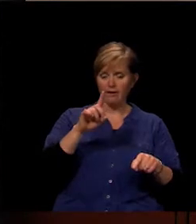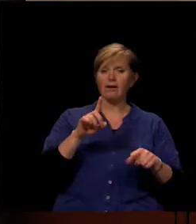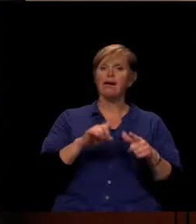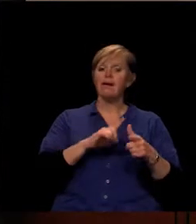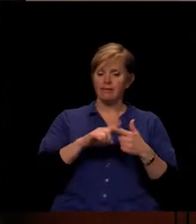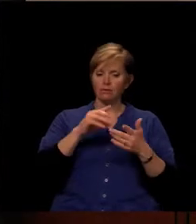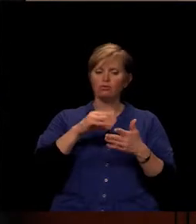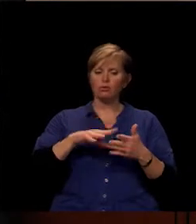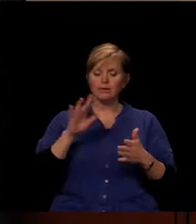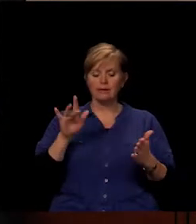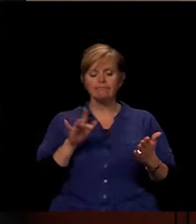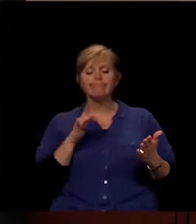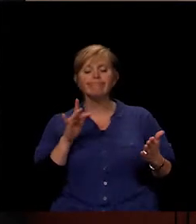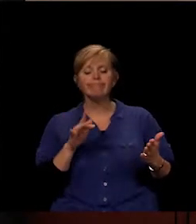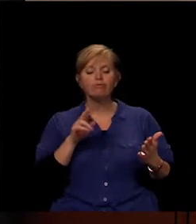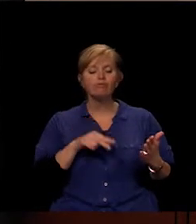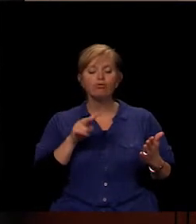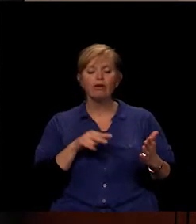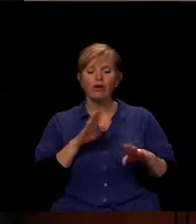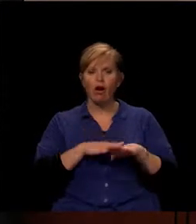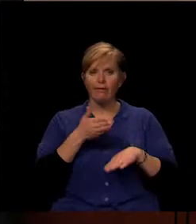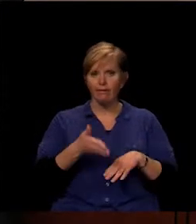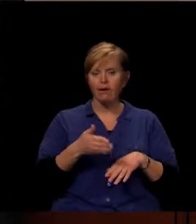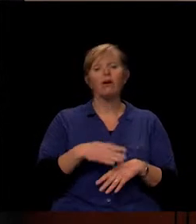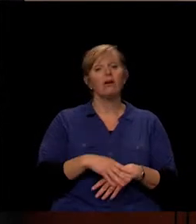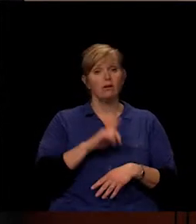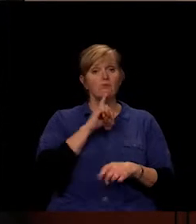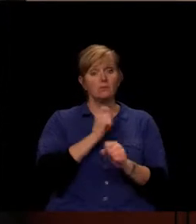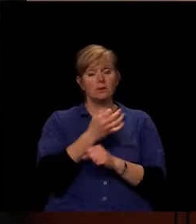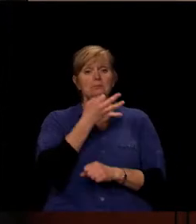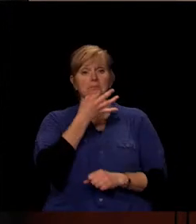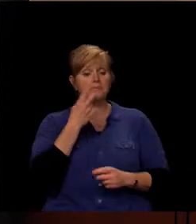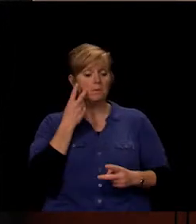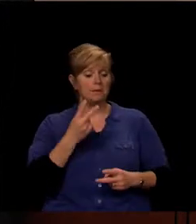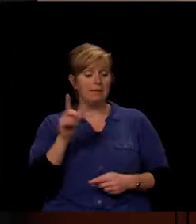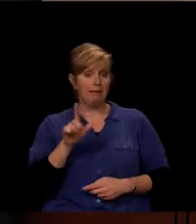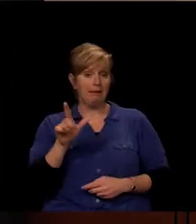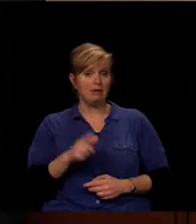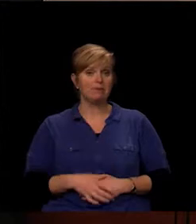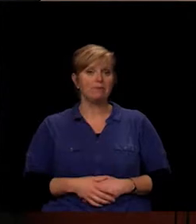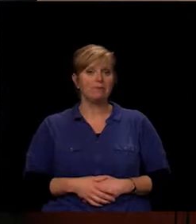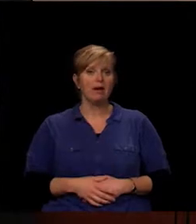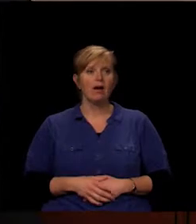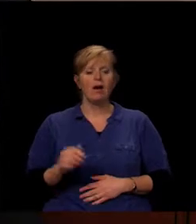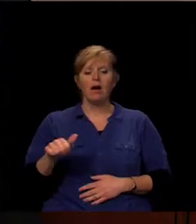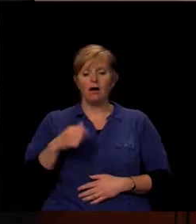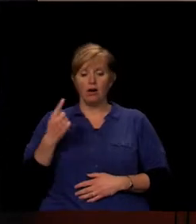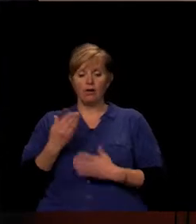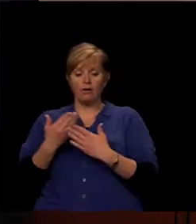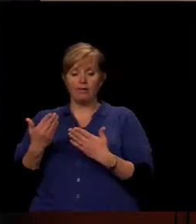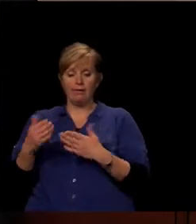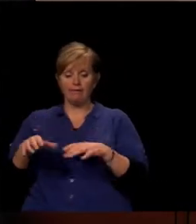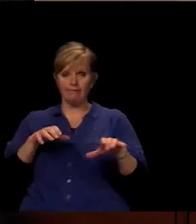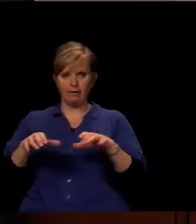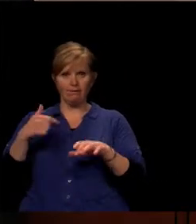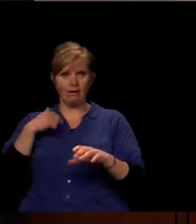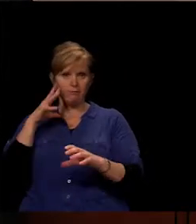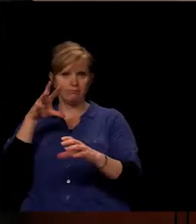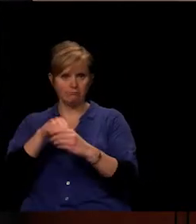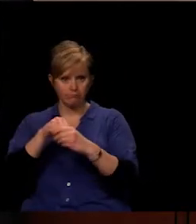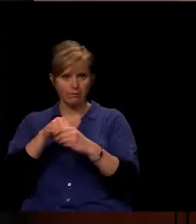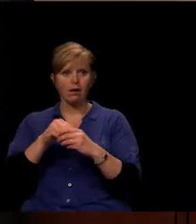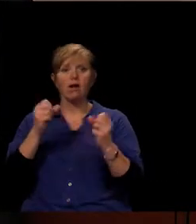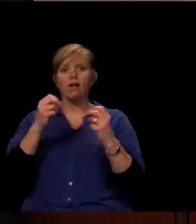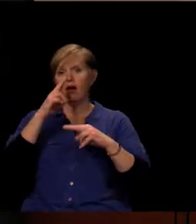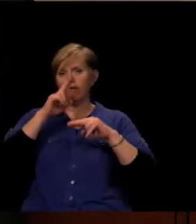it that way. And so I think that's been really good to see in the library. And then, this is one that I participated in, and I had a lot of fun with. In